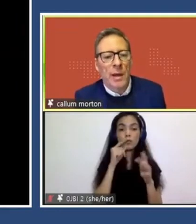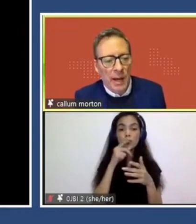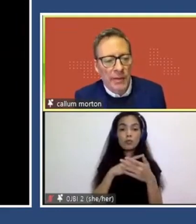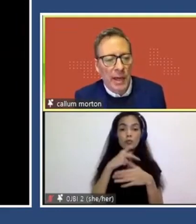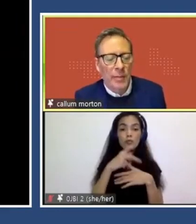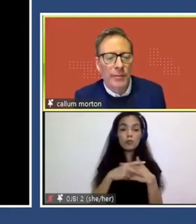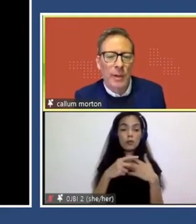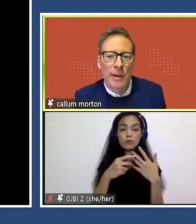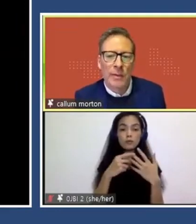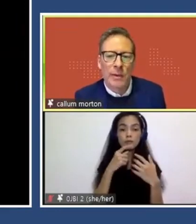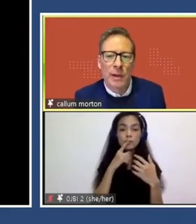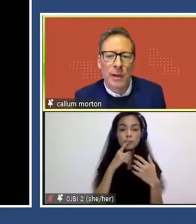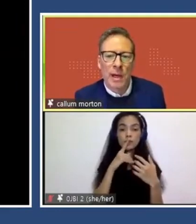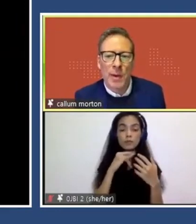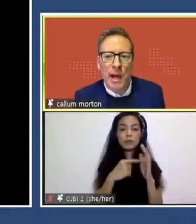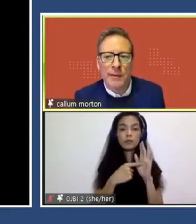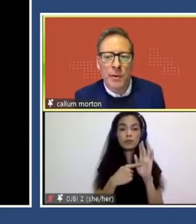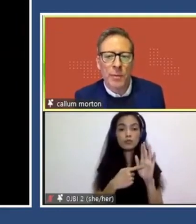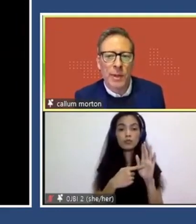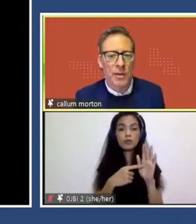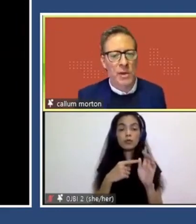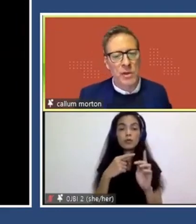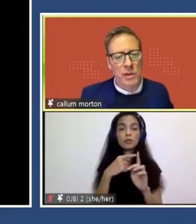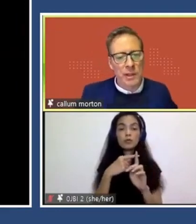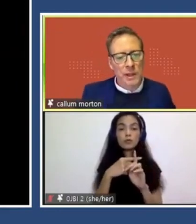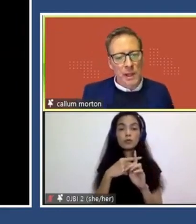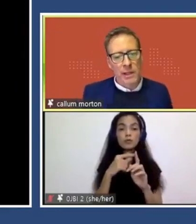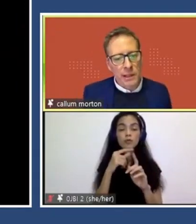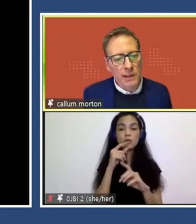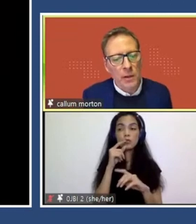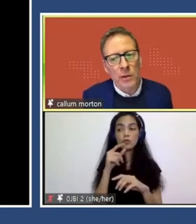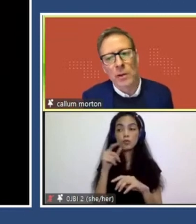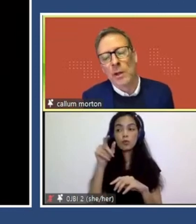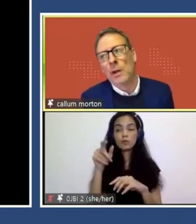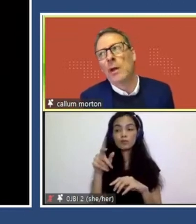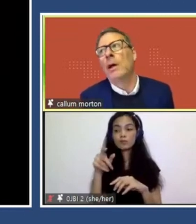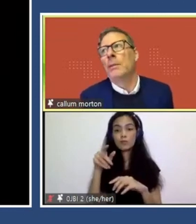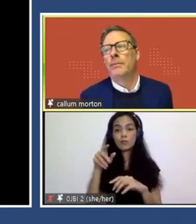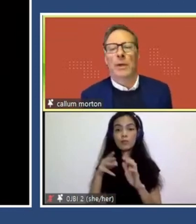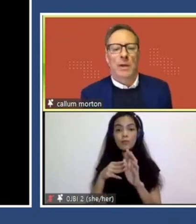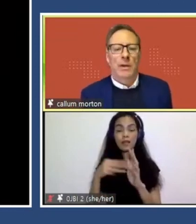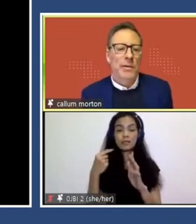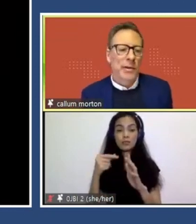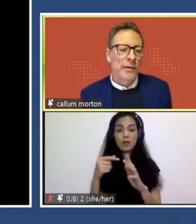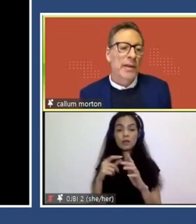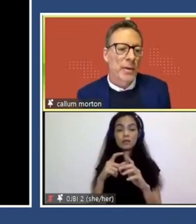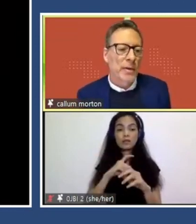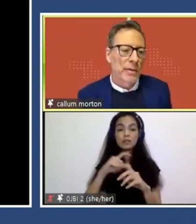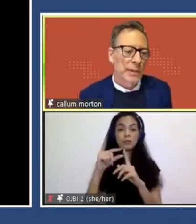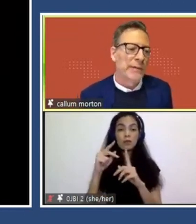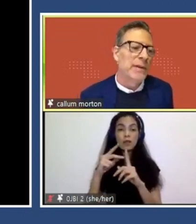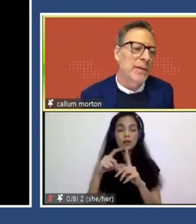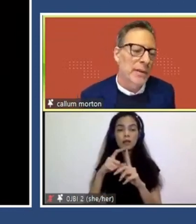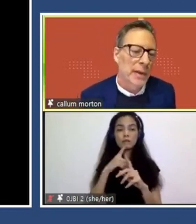PhD about Damp. And as part of her PhD, she did a year long series